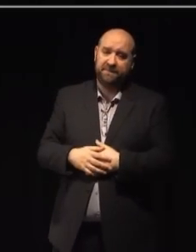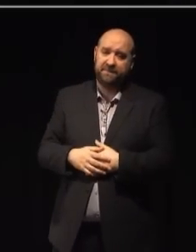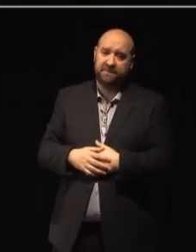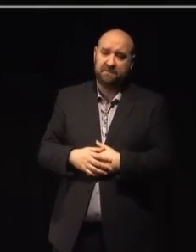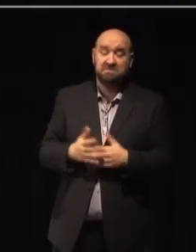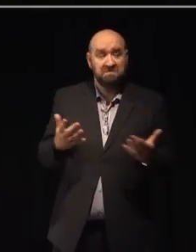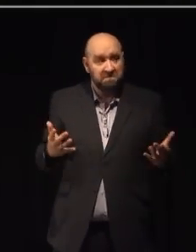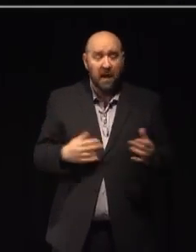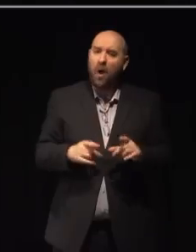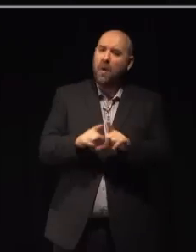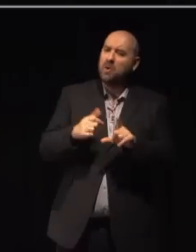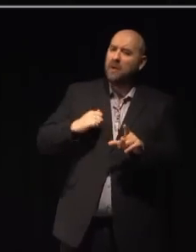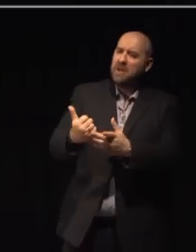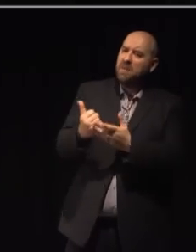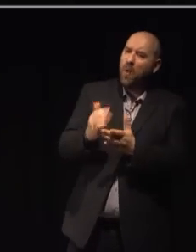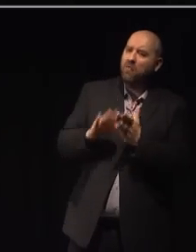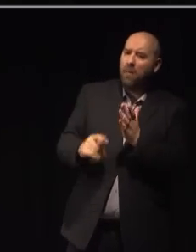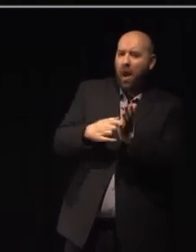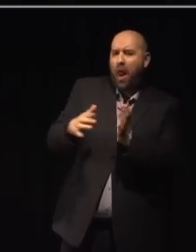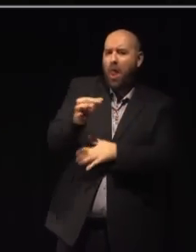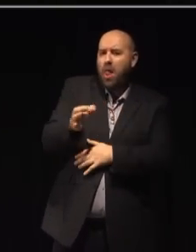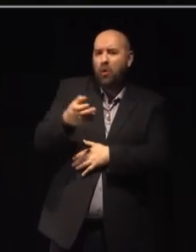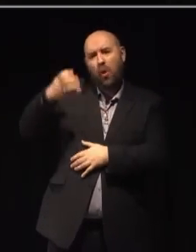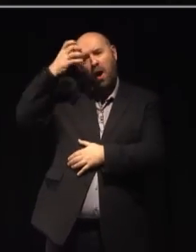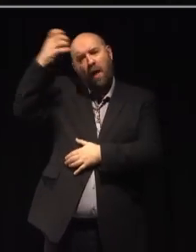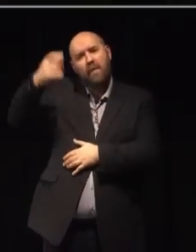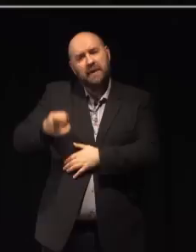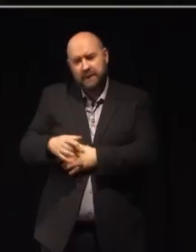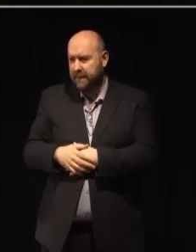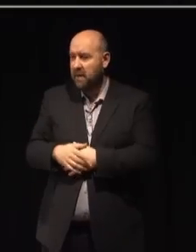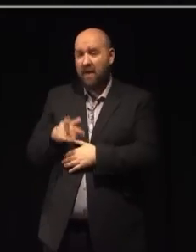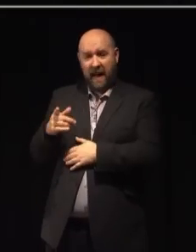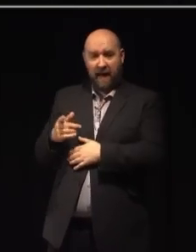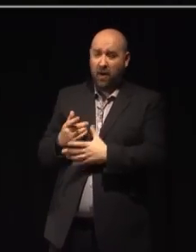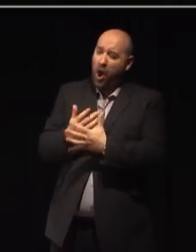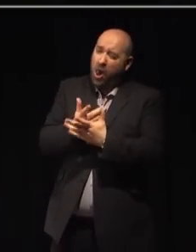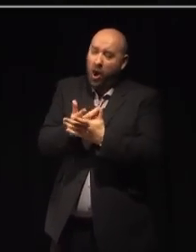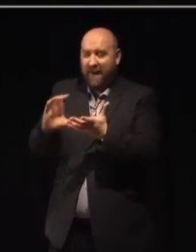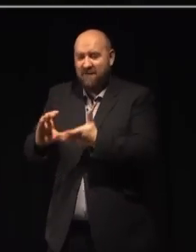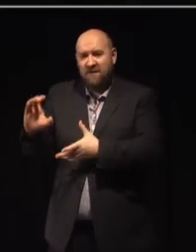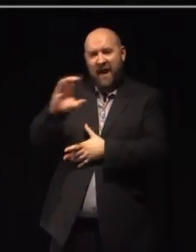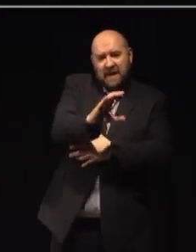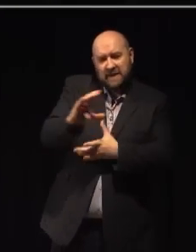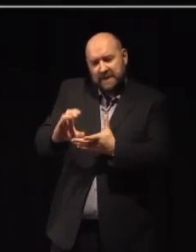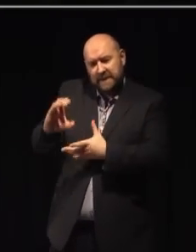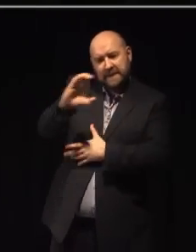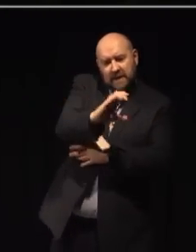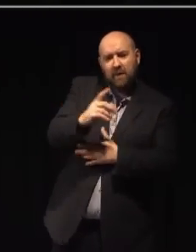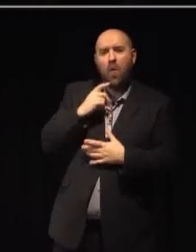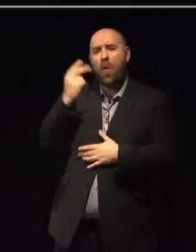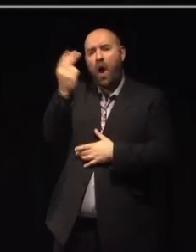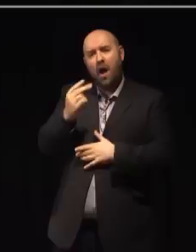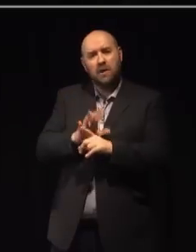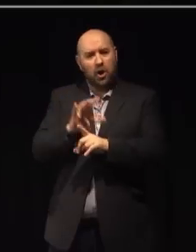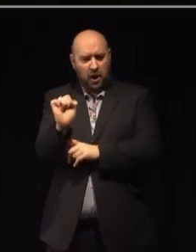We also need the support of our friends in local government. They remain the largest investors in art and culture. They support